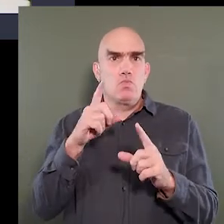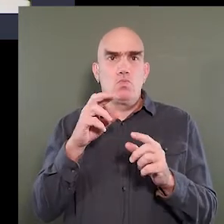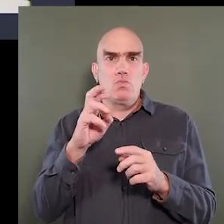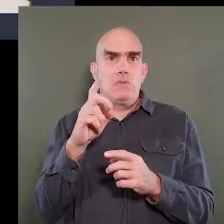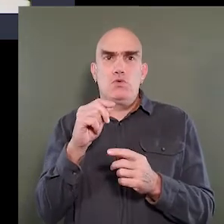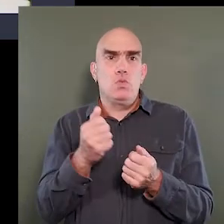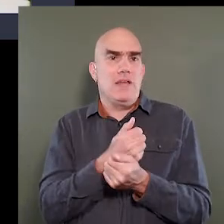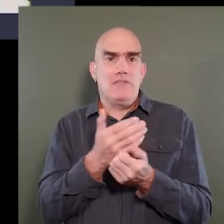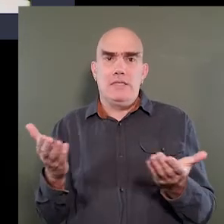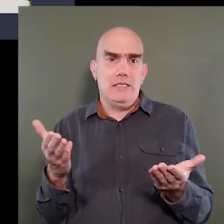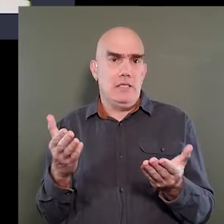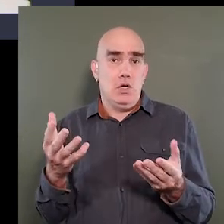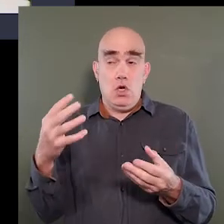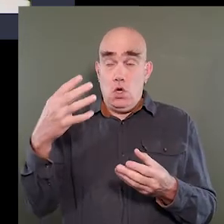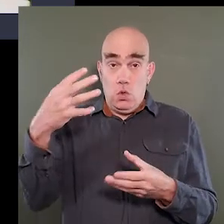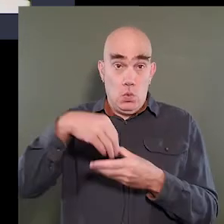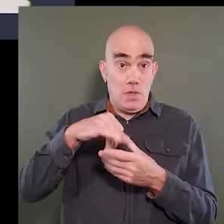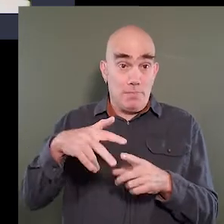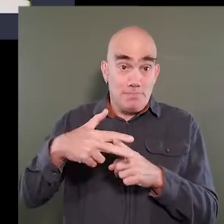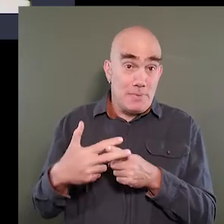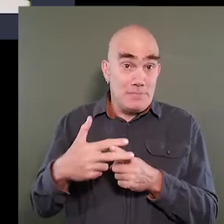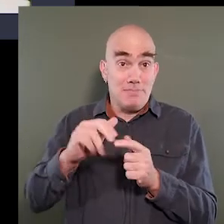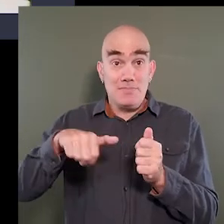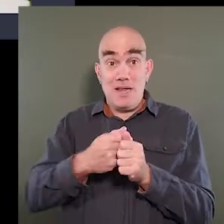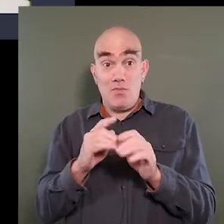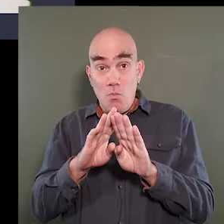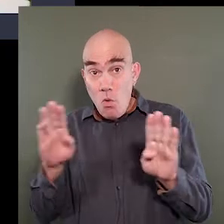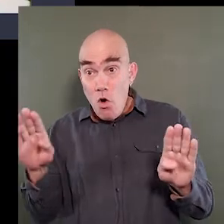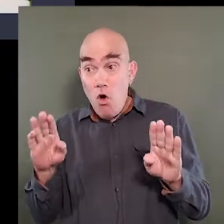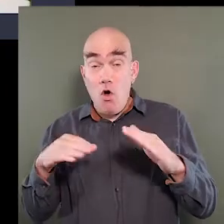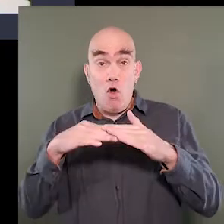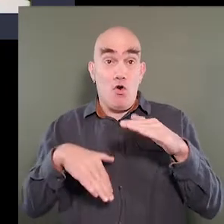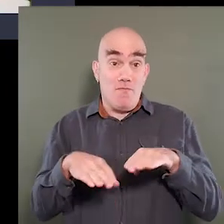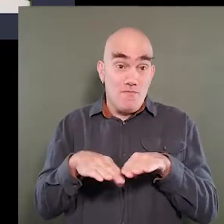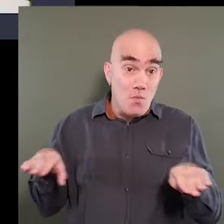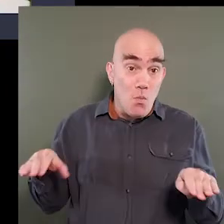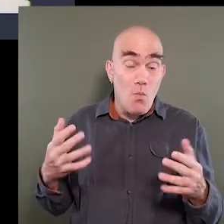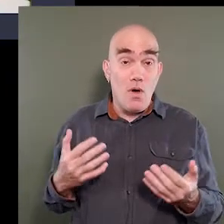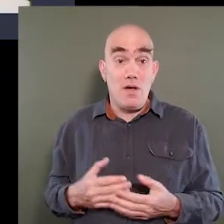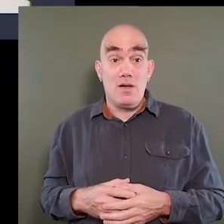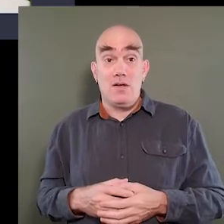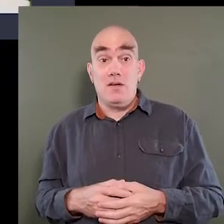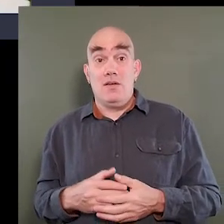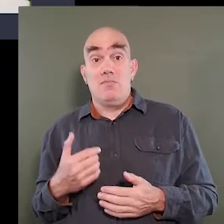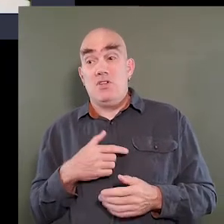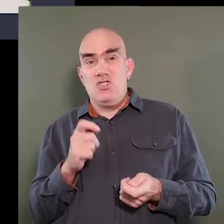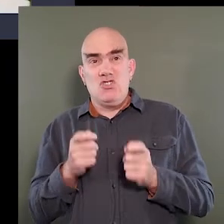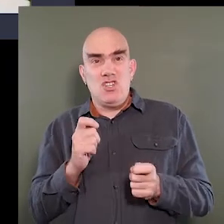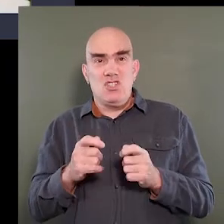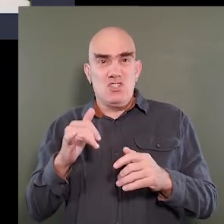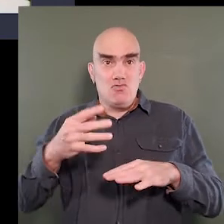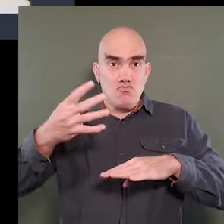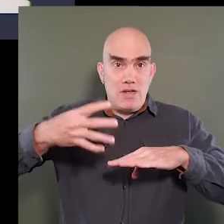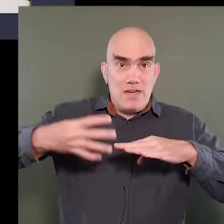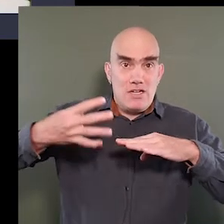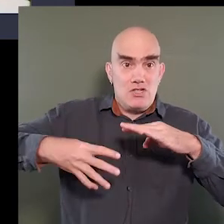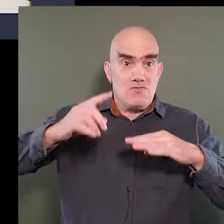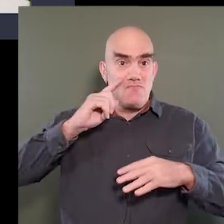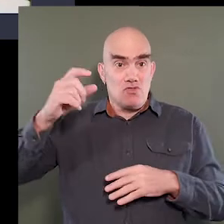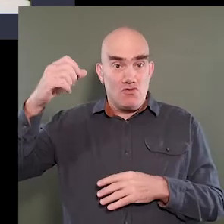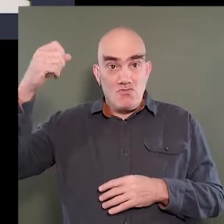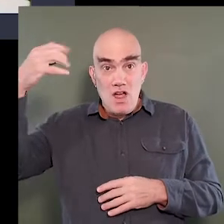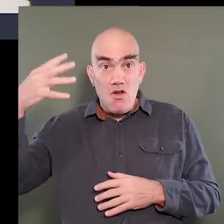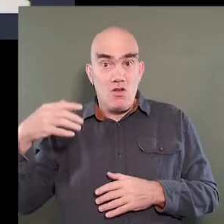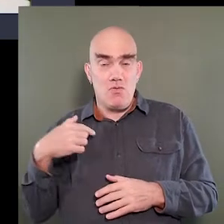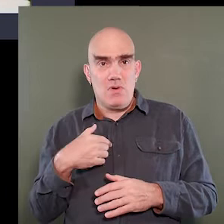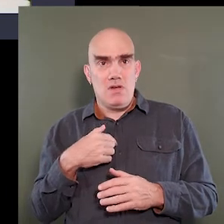redo everything including the plumbing behind the wall, the plumbing under the floor, we adjust the drainage for showers, we